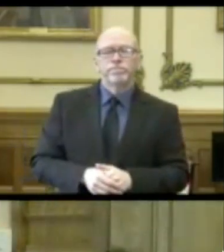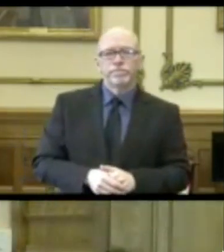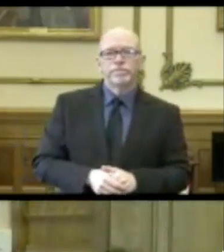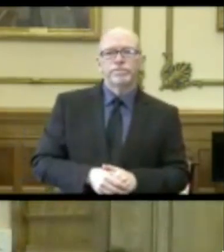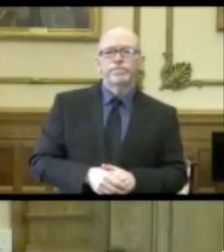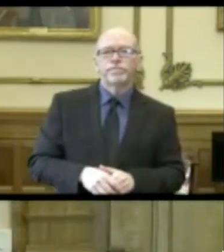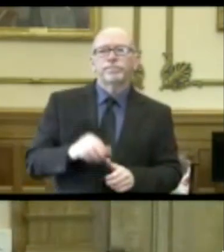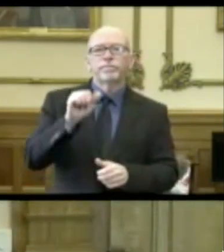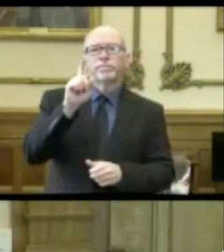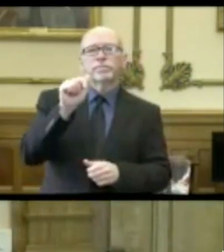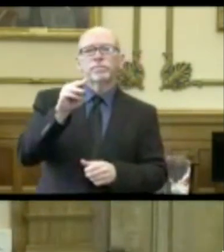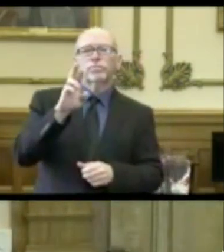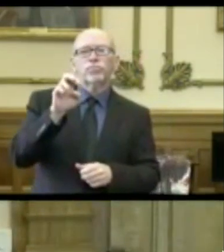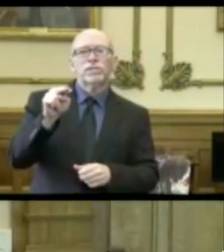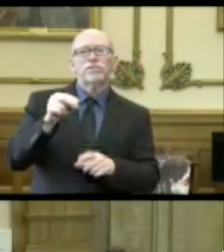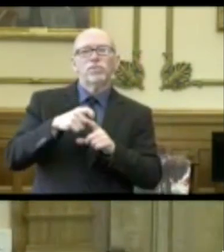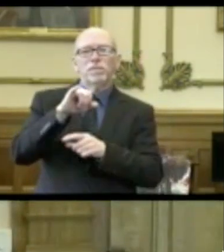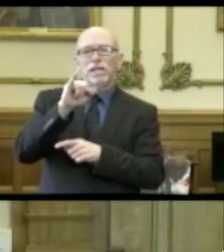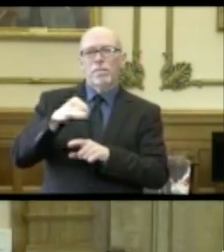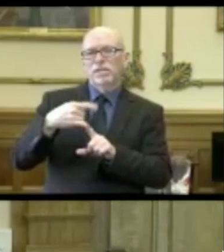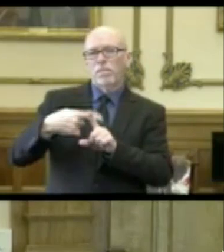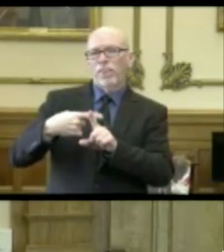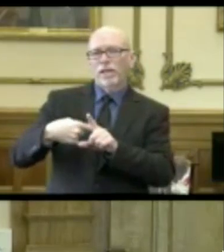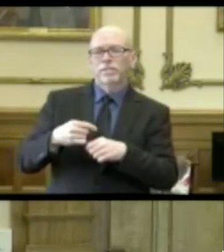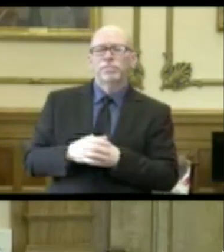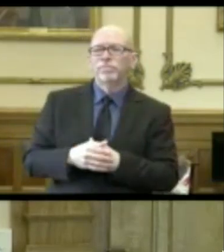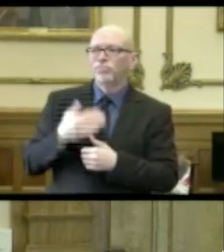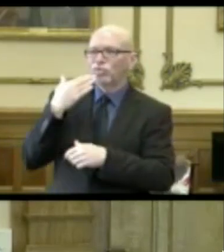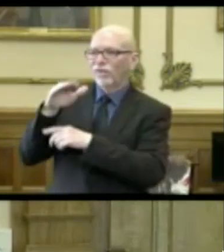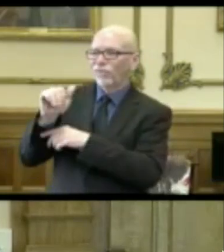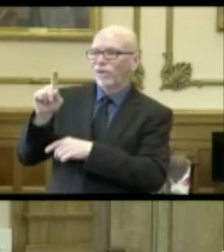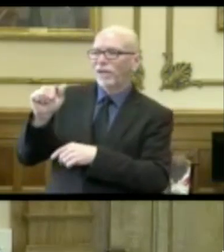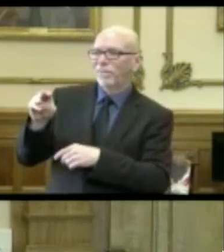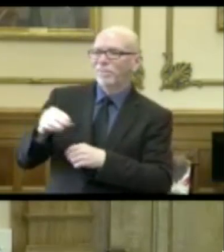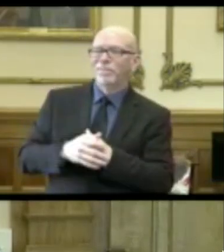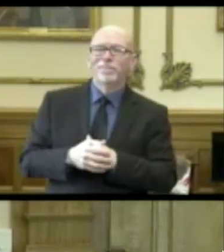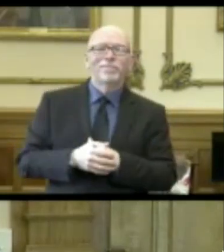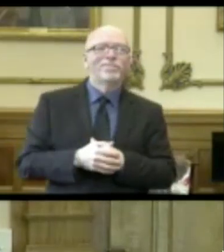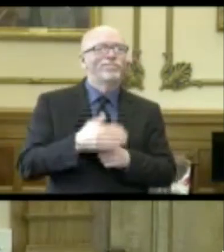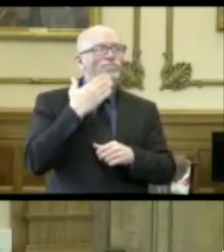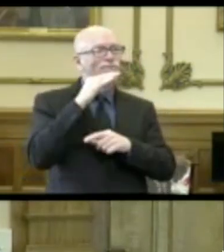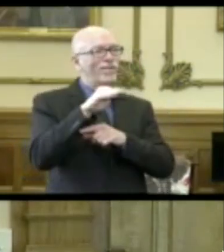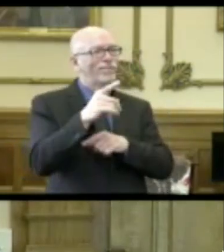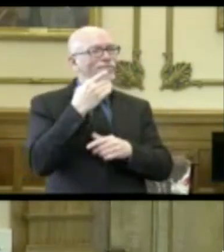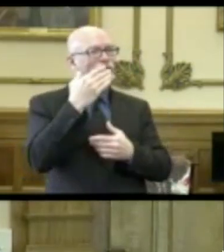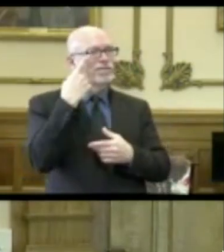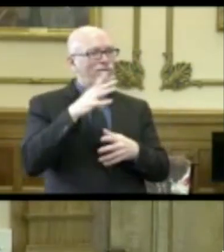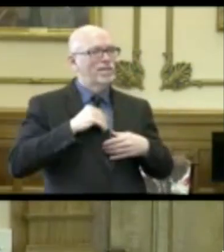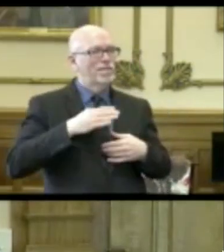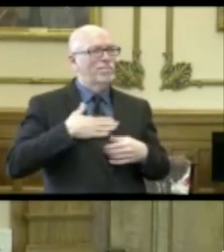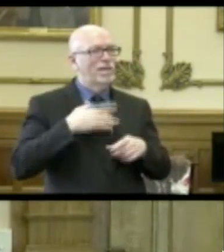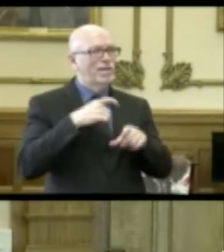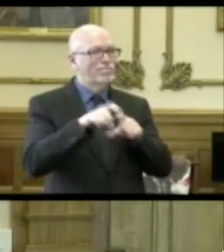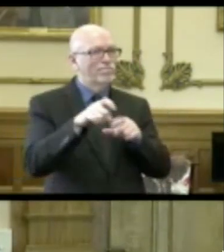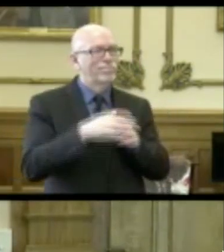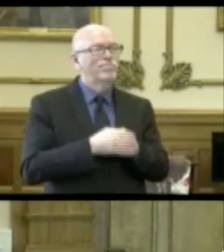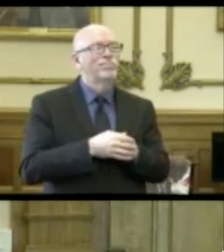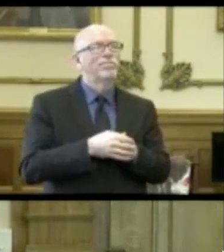Adam Wren, Indianapolis Monthly. Afternoon, Adam. Afternoon. Thank you for taking my question.